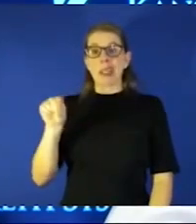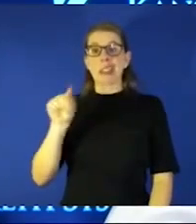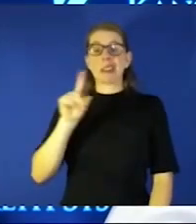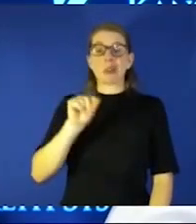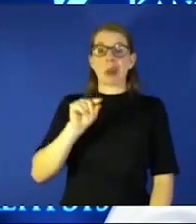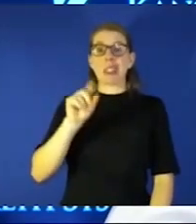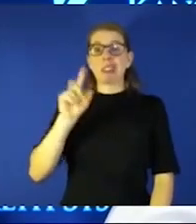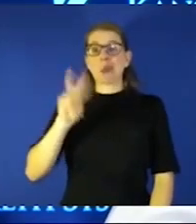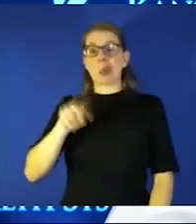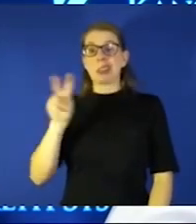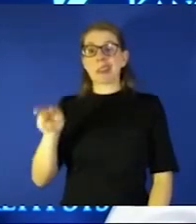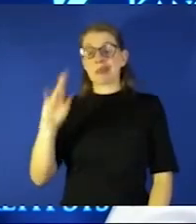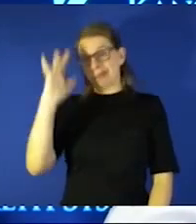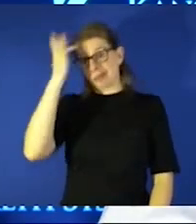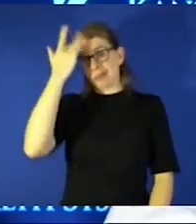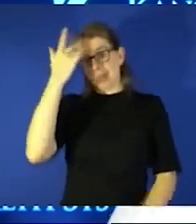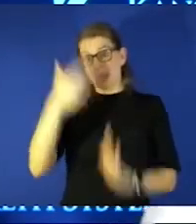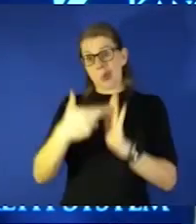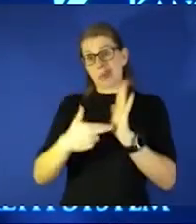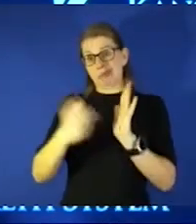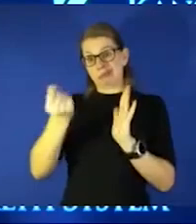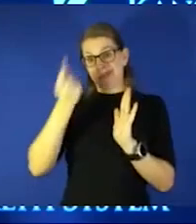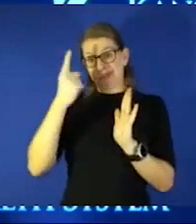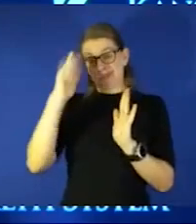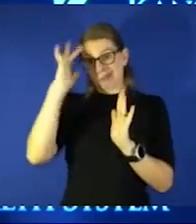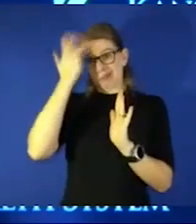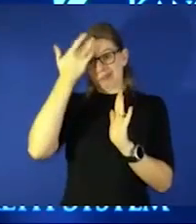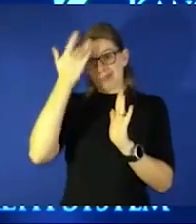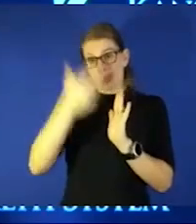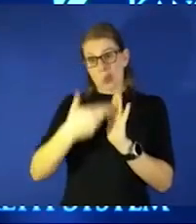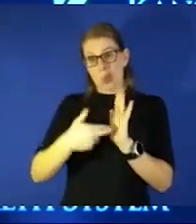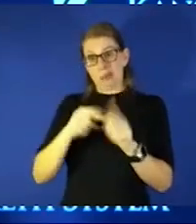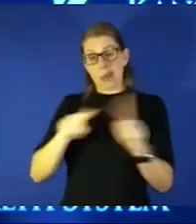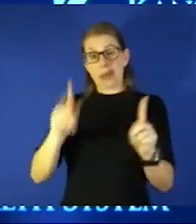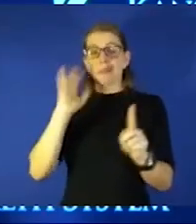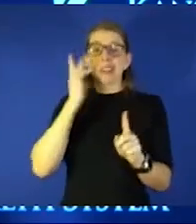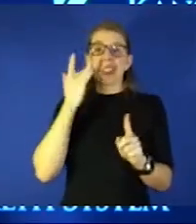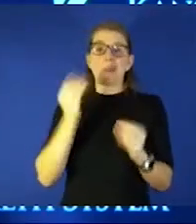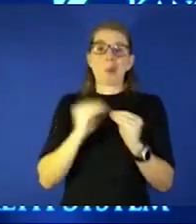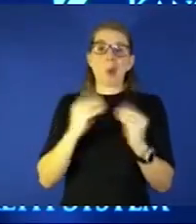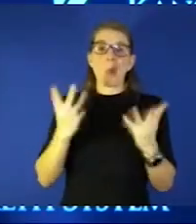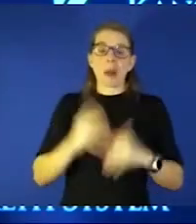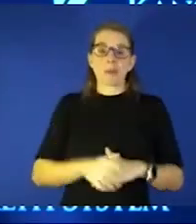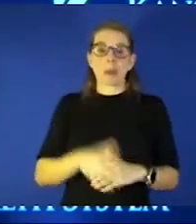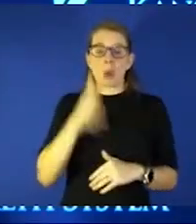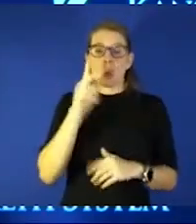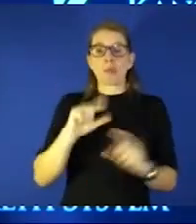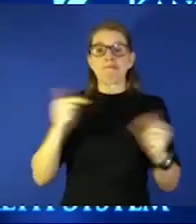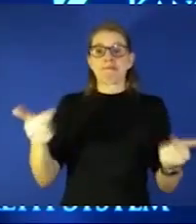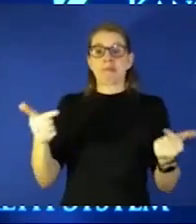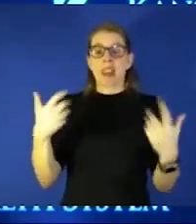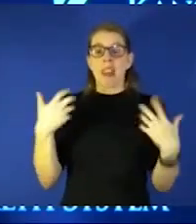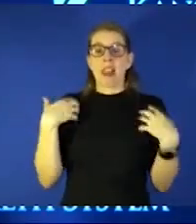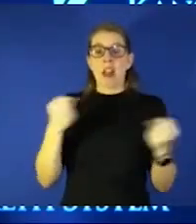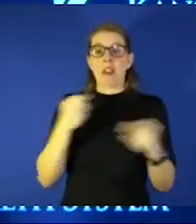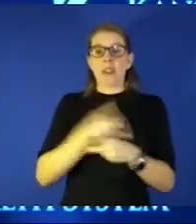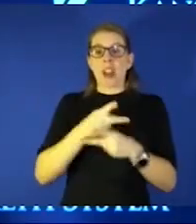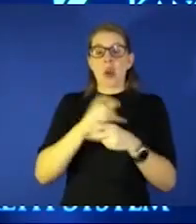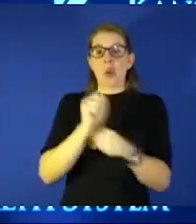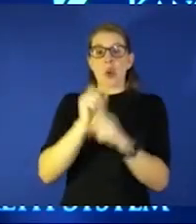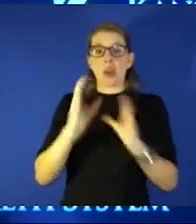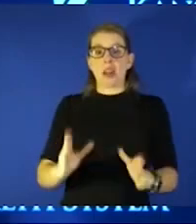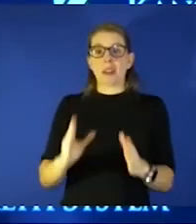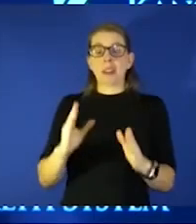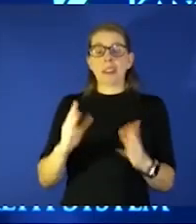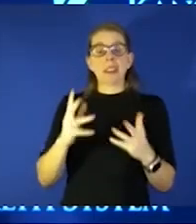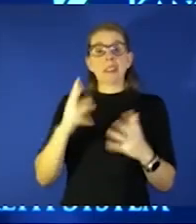of the rules I get that we're really tired of the world rules but you know what I'm even more tired of and we're going to turn health care workers in just a moment tired of watching people suffer and